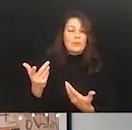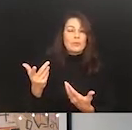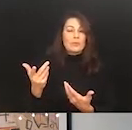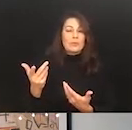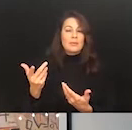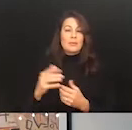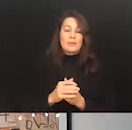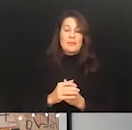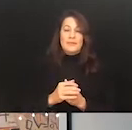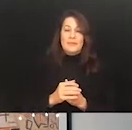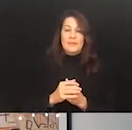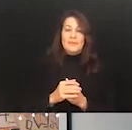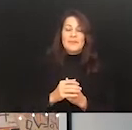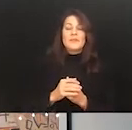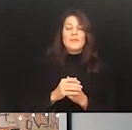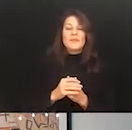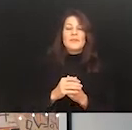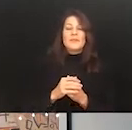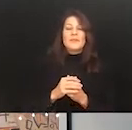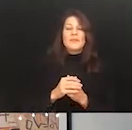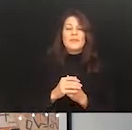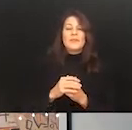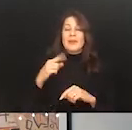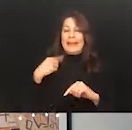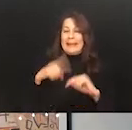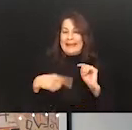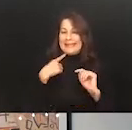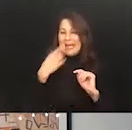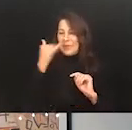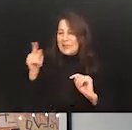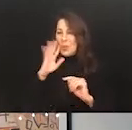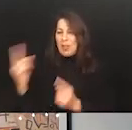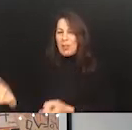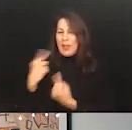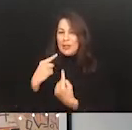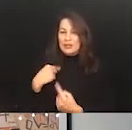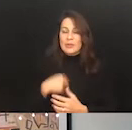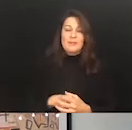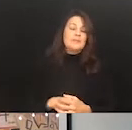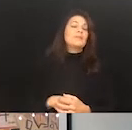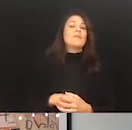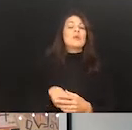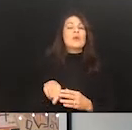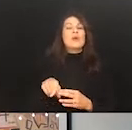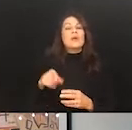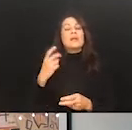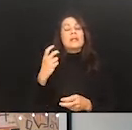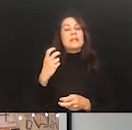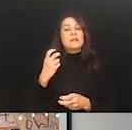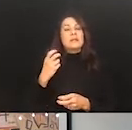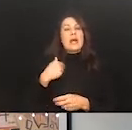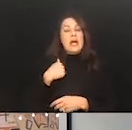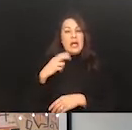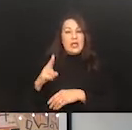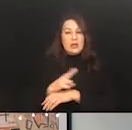answer me. And you see it in other ways that might be, be harder to, to realize. I use a lot of